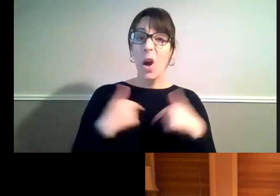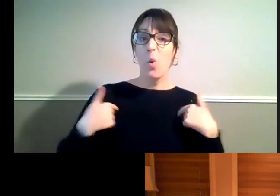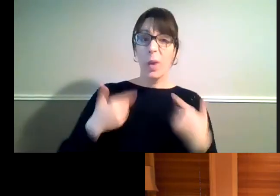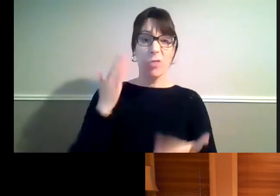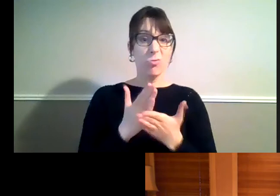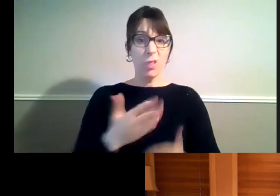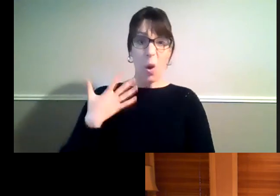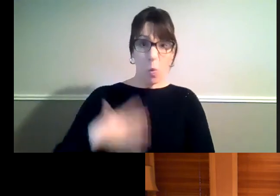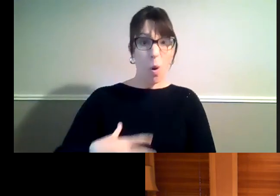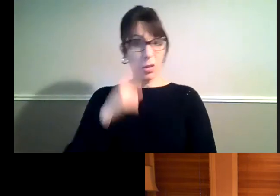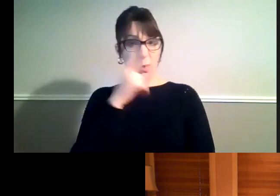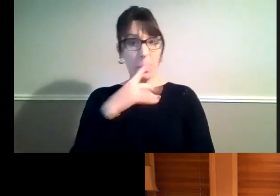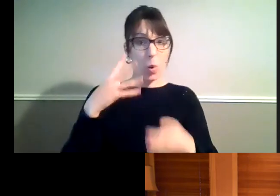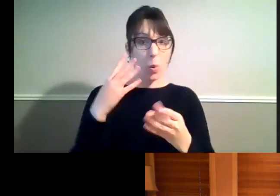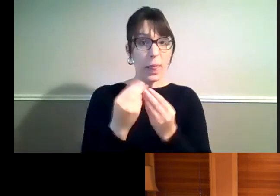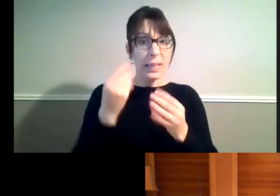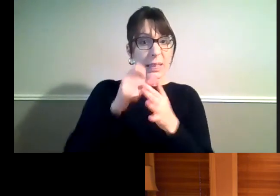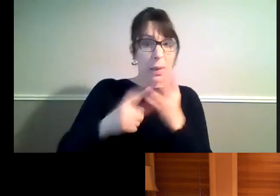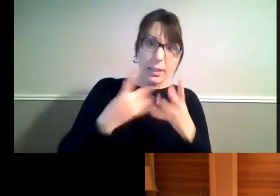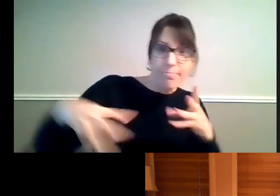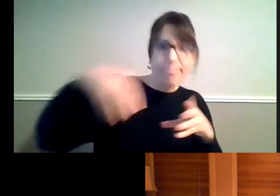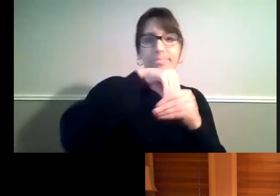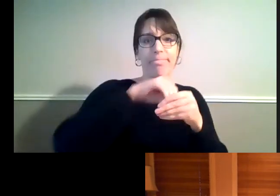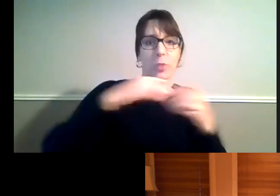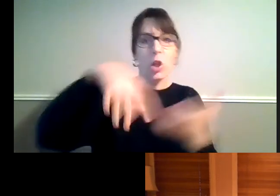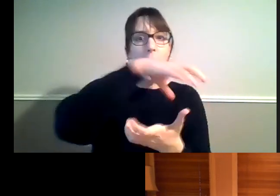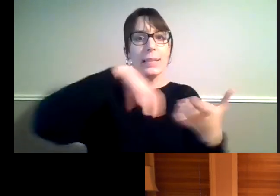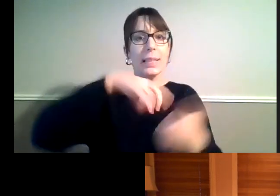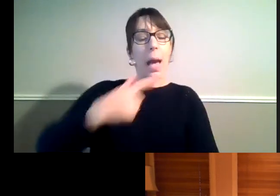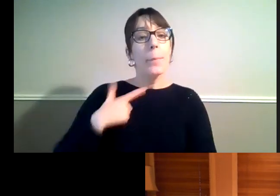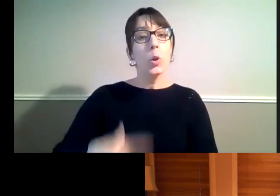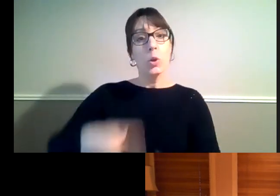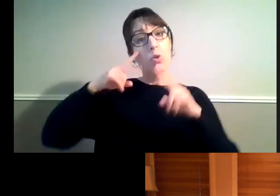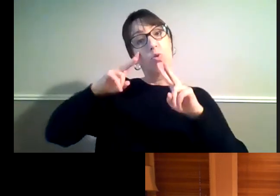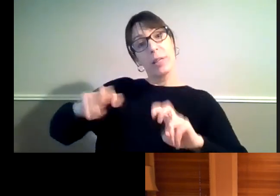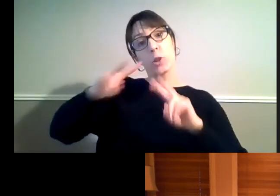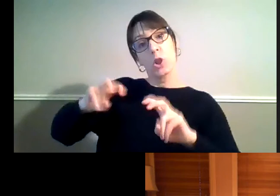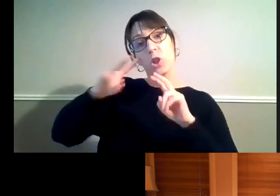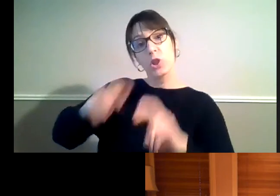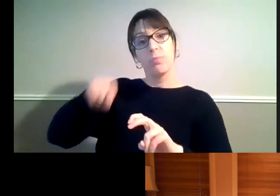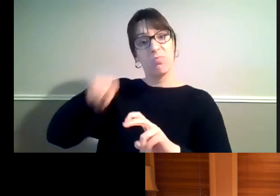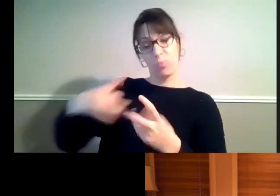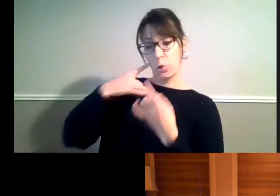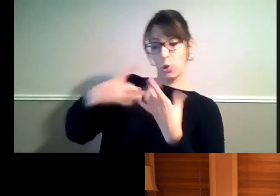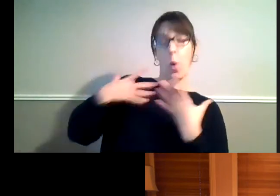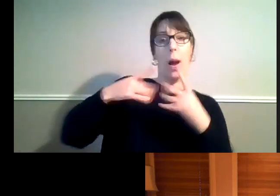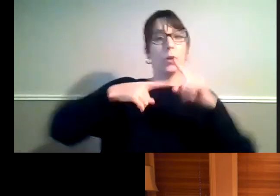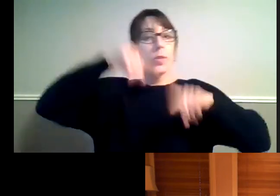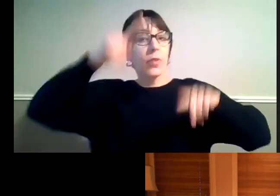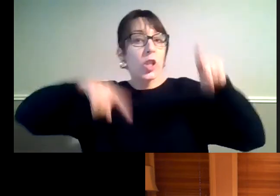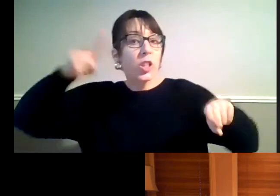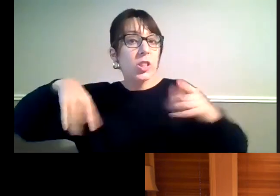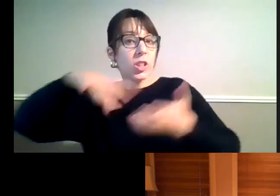contribution in our society because all of the research shows that a more diverse society and a more contributing